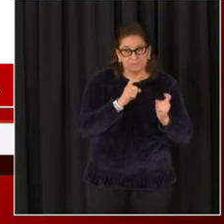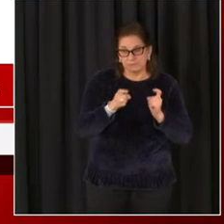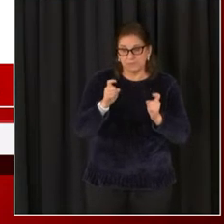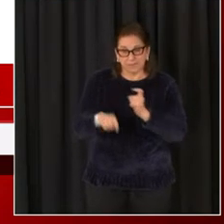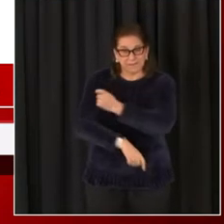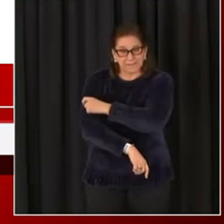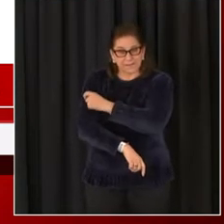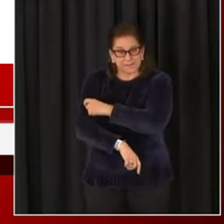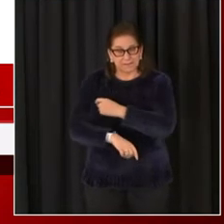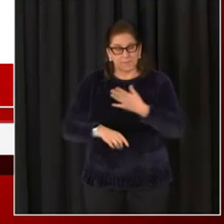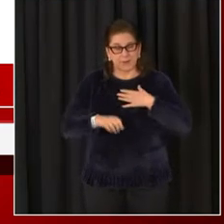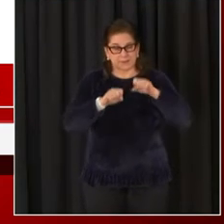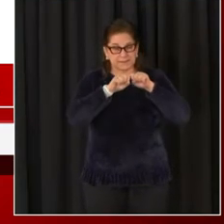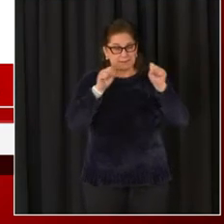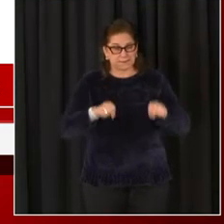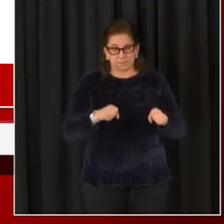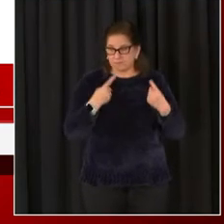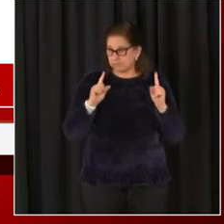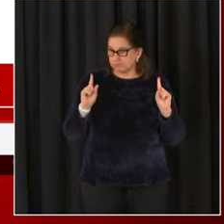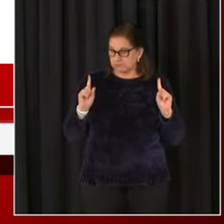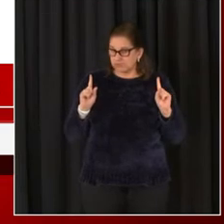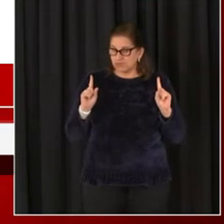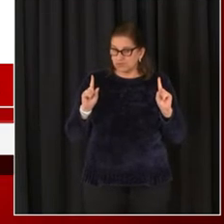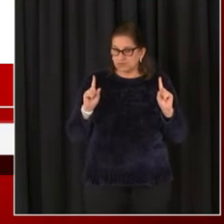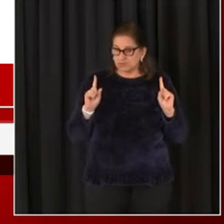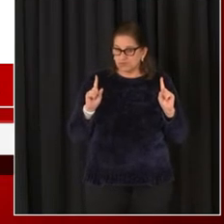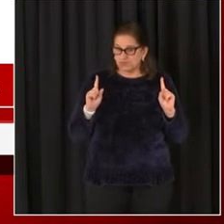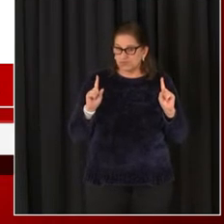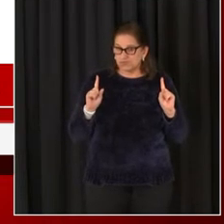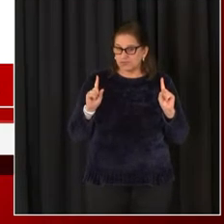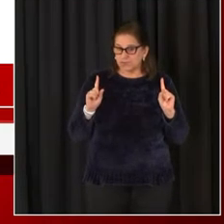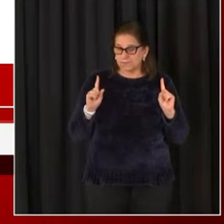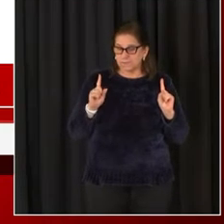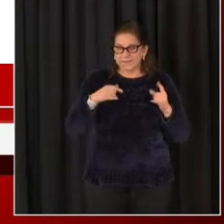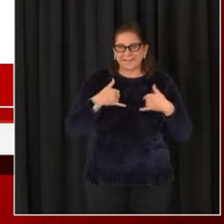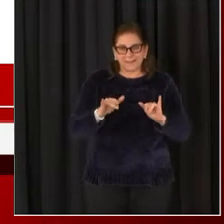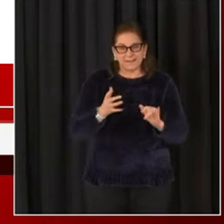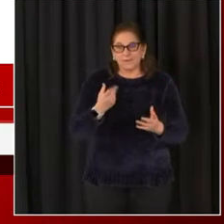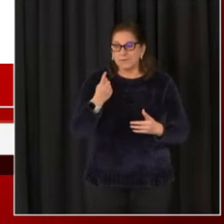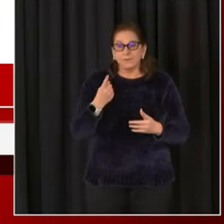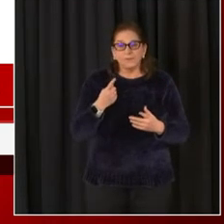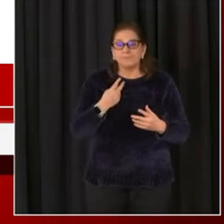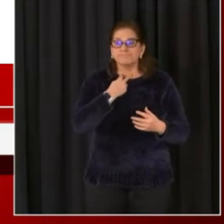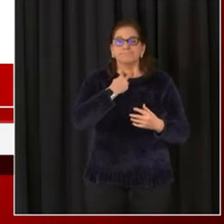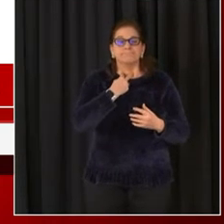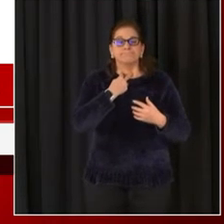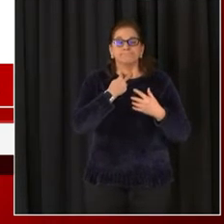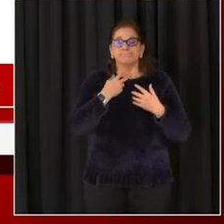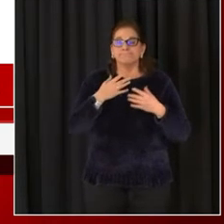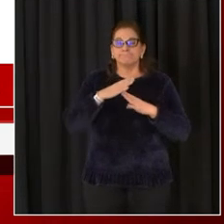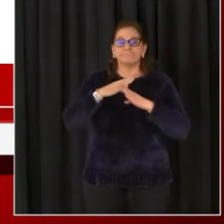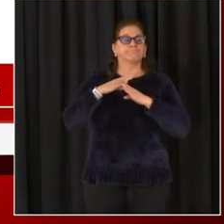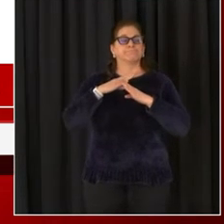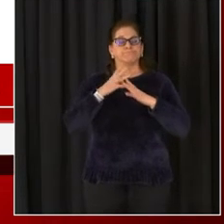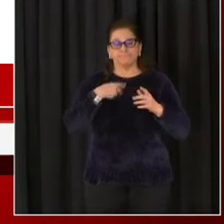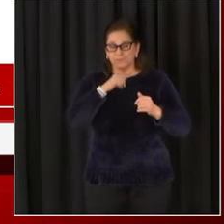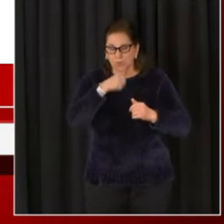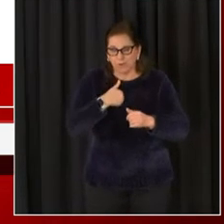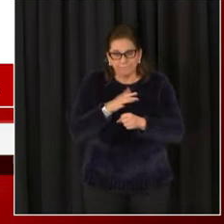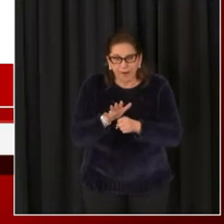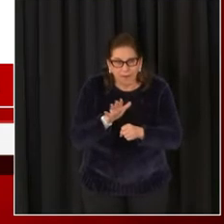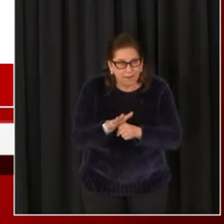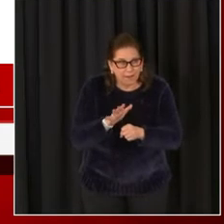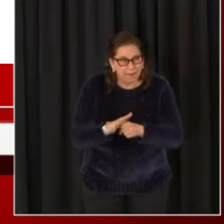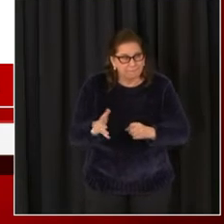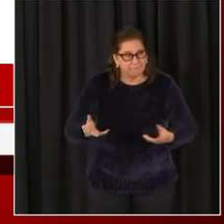get them are working, but we simply don't have enough vaccine to meet the demand in our